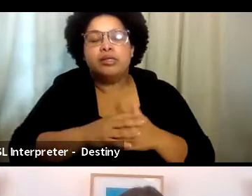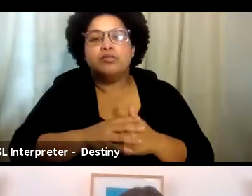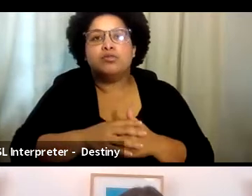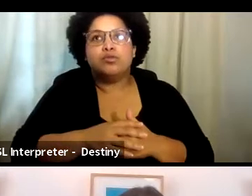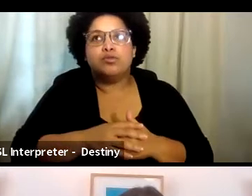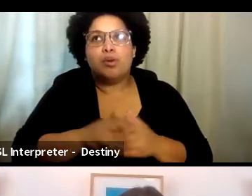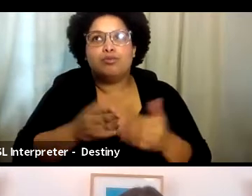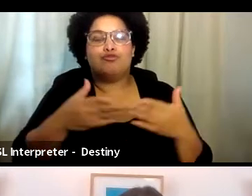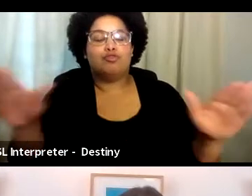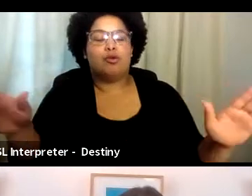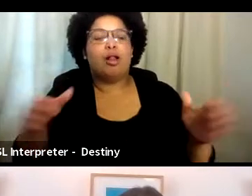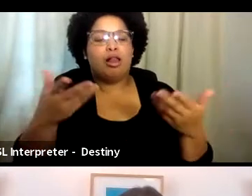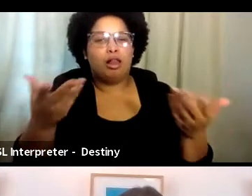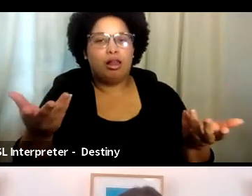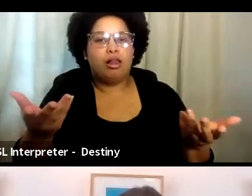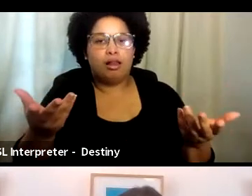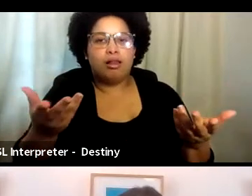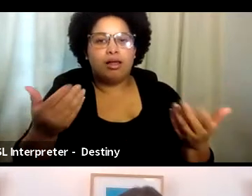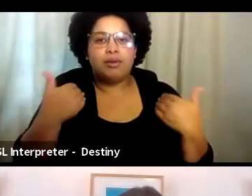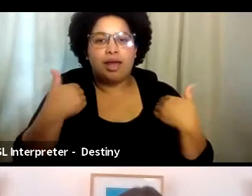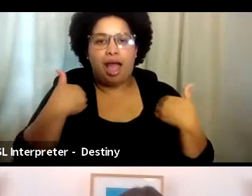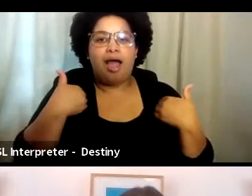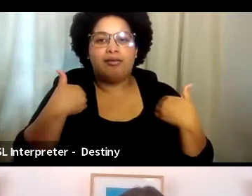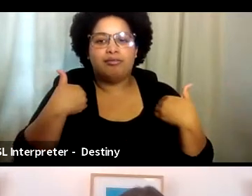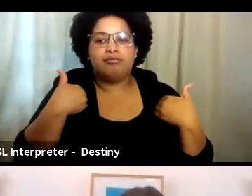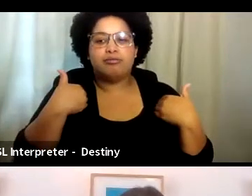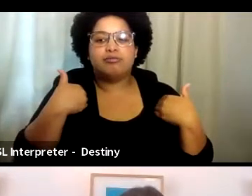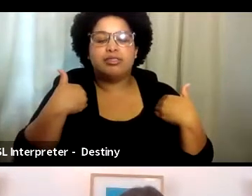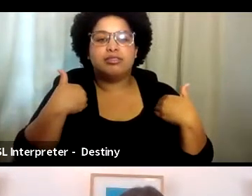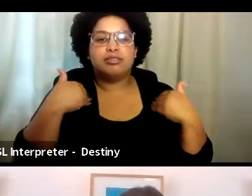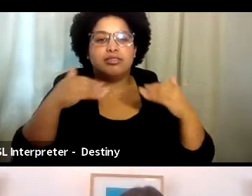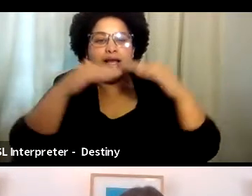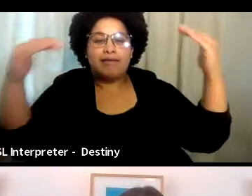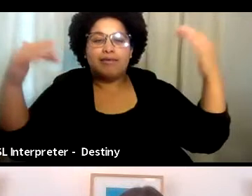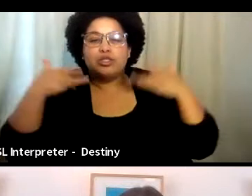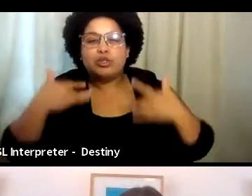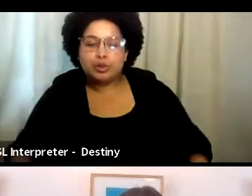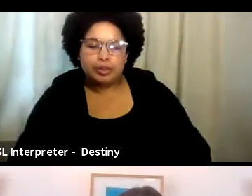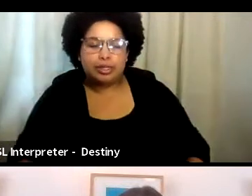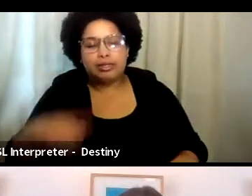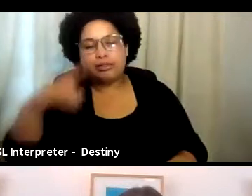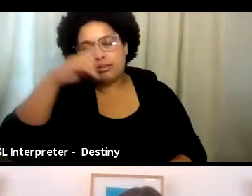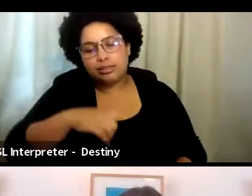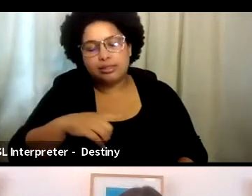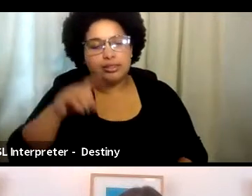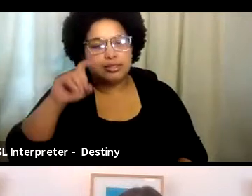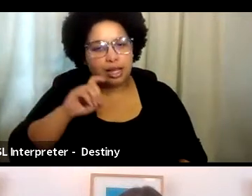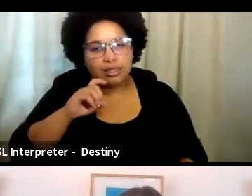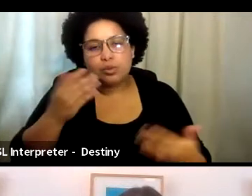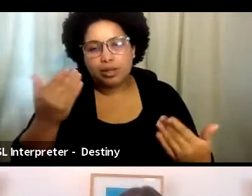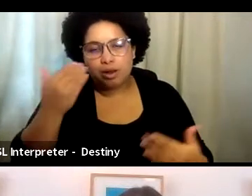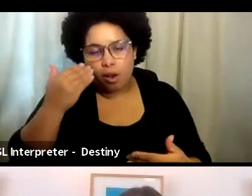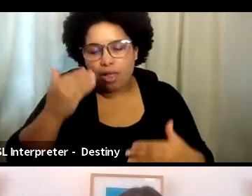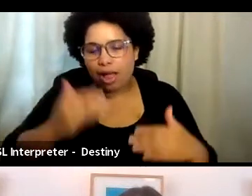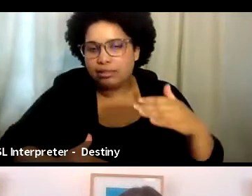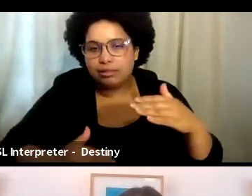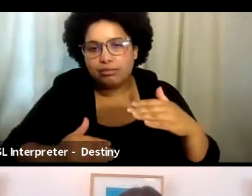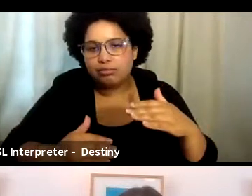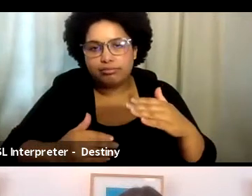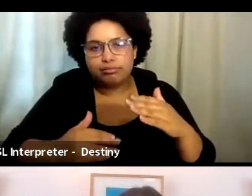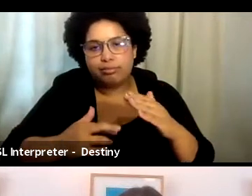in, in general, we have the, the bar set at, if there's nudity or simulated sex, you have an intimacy coordinator. However,